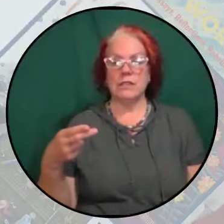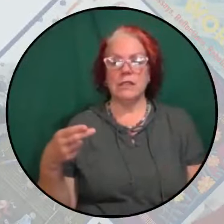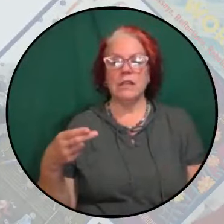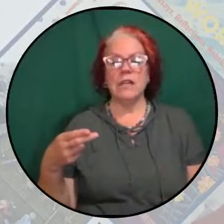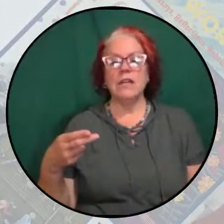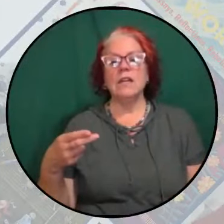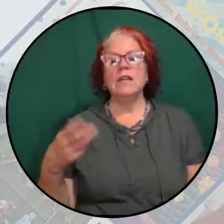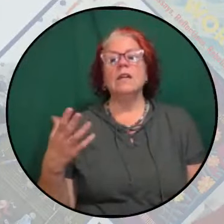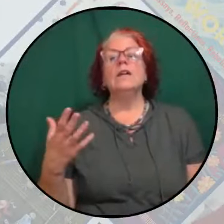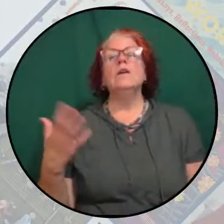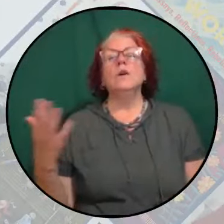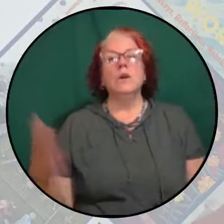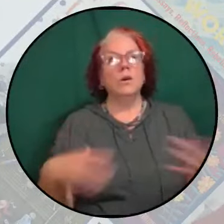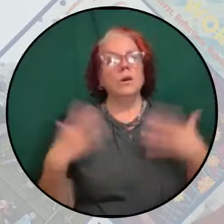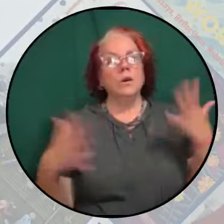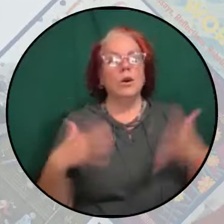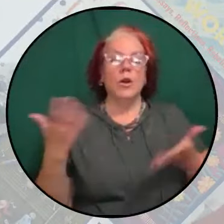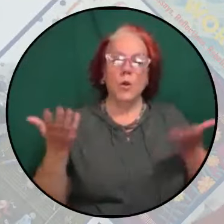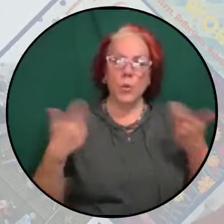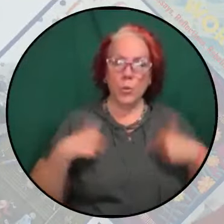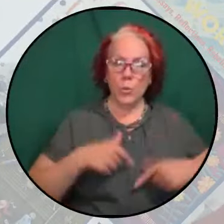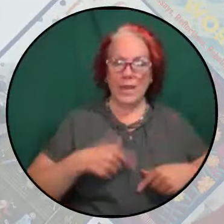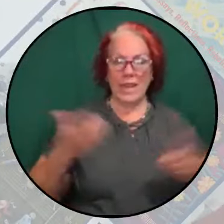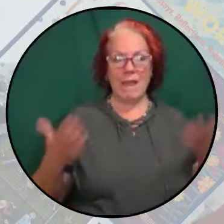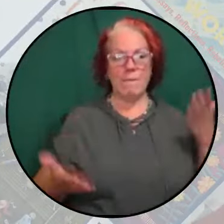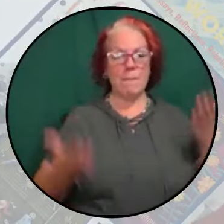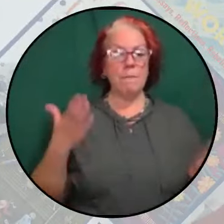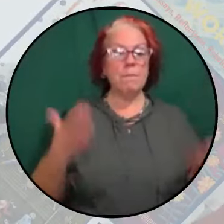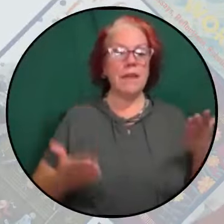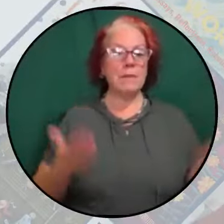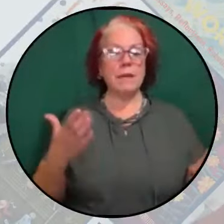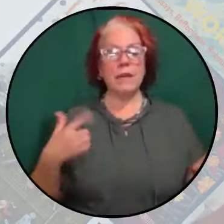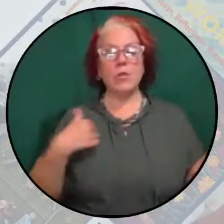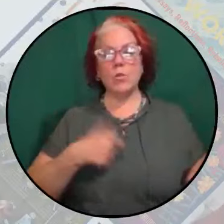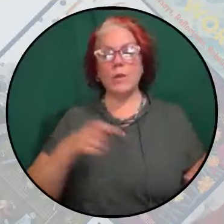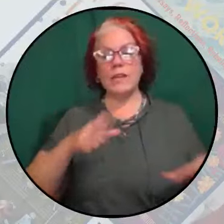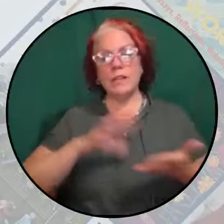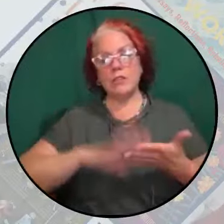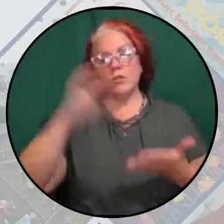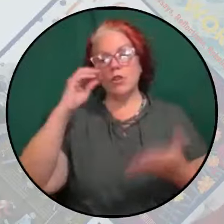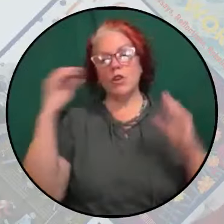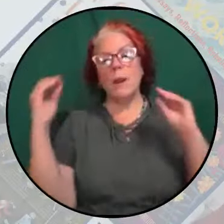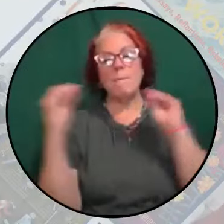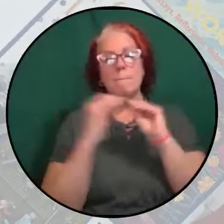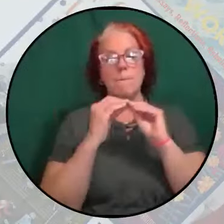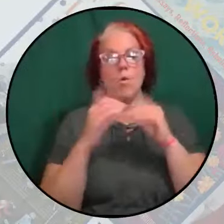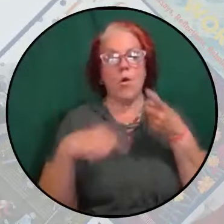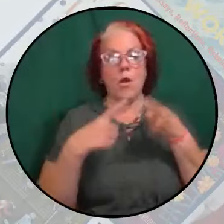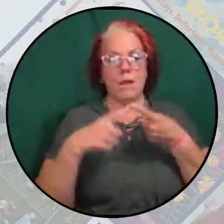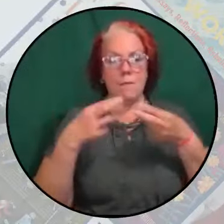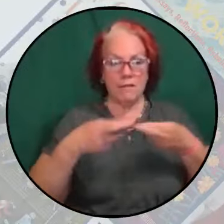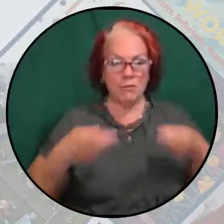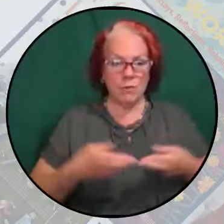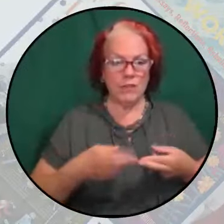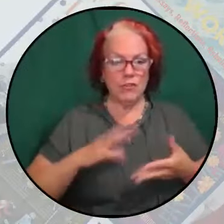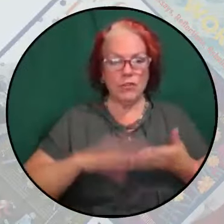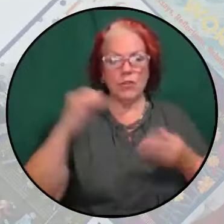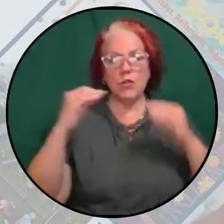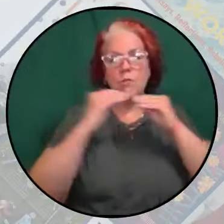So we, maybe it's that, you know, we need to learn more about the region and the people